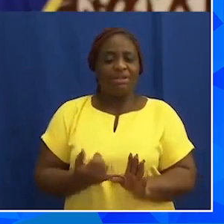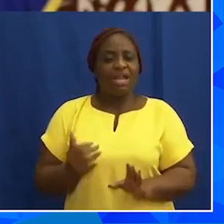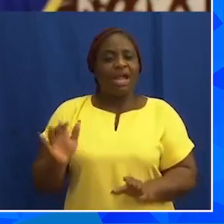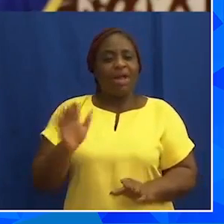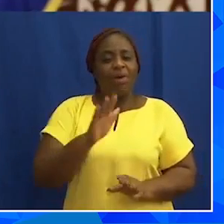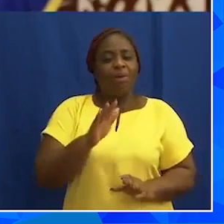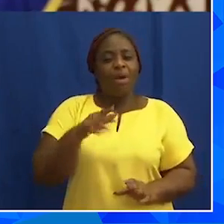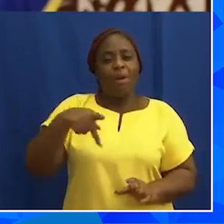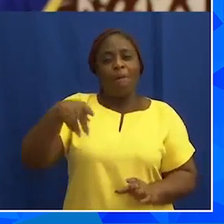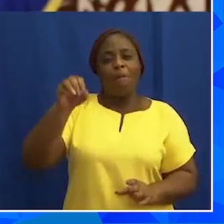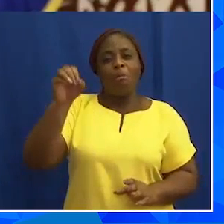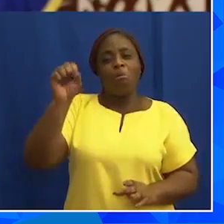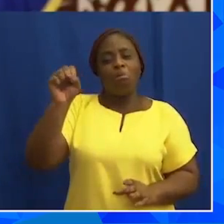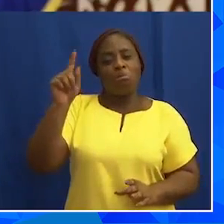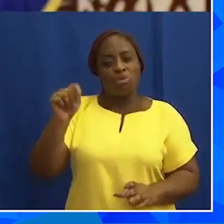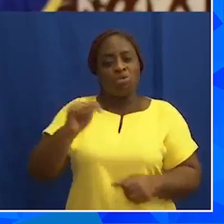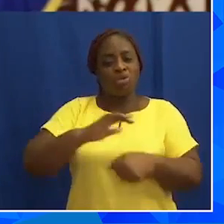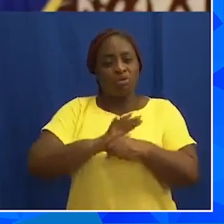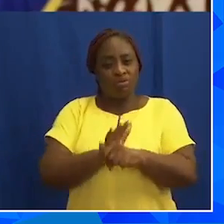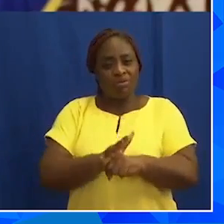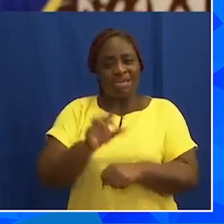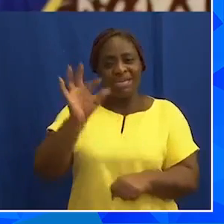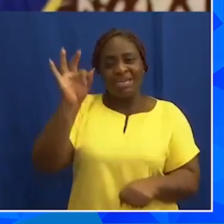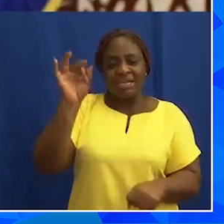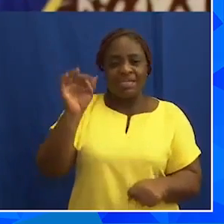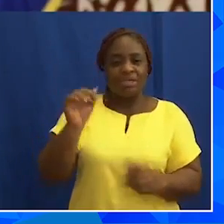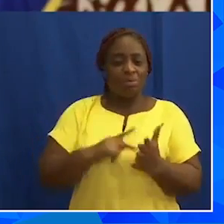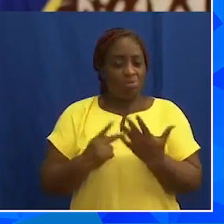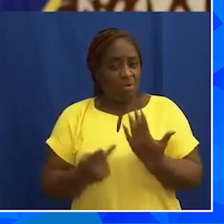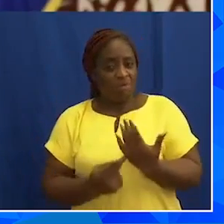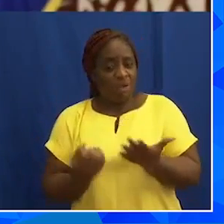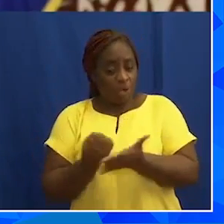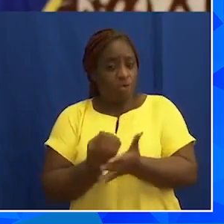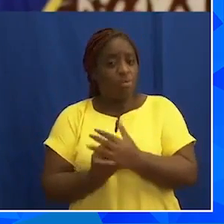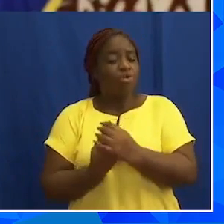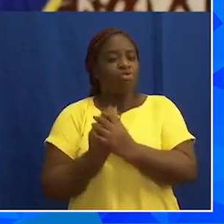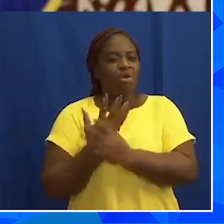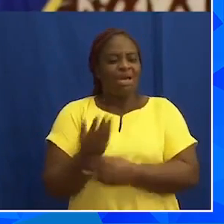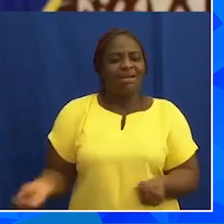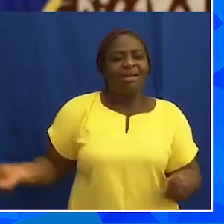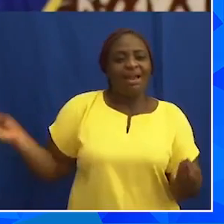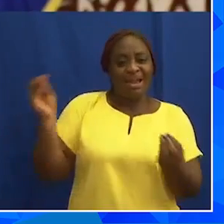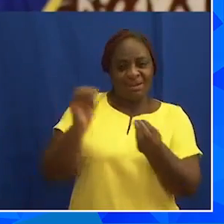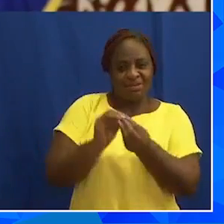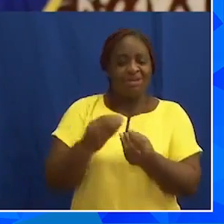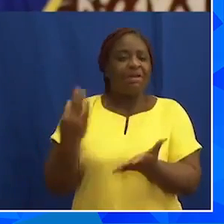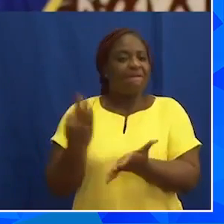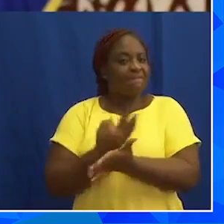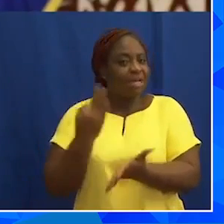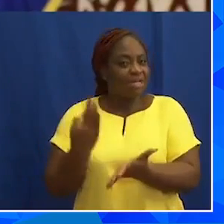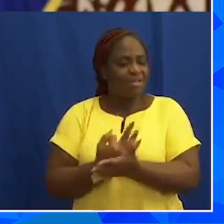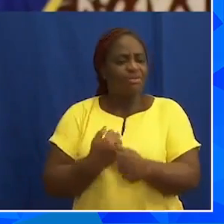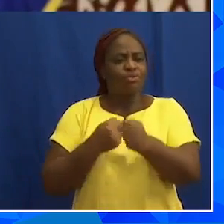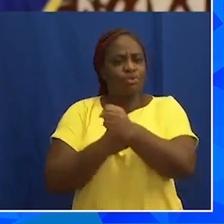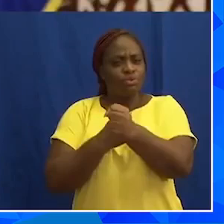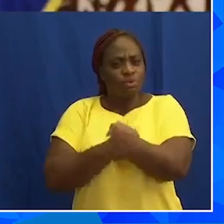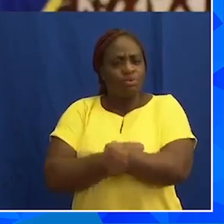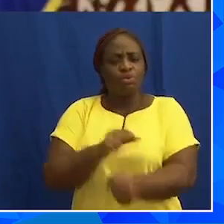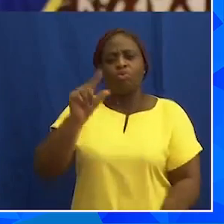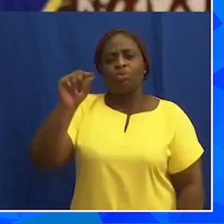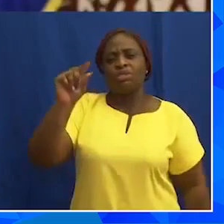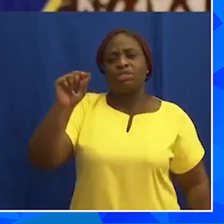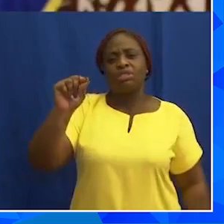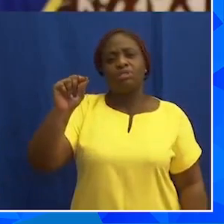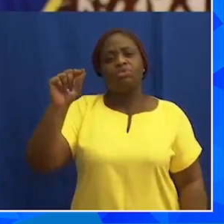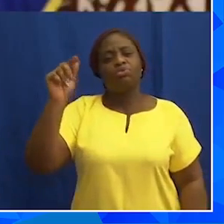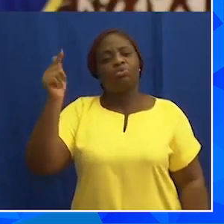post-COVID-19 program for economic growth and additional funding to support the 2023